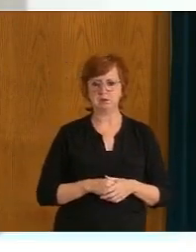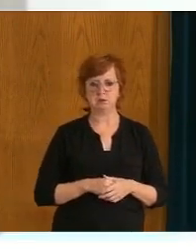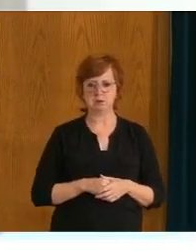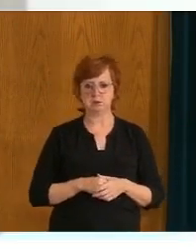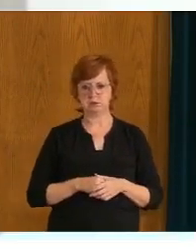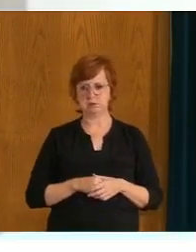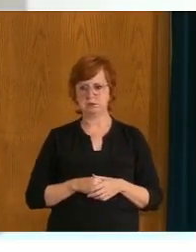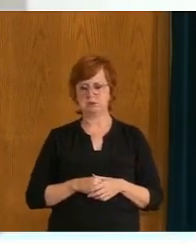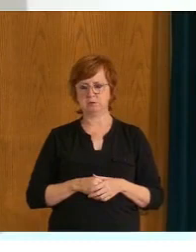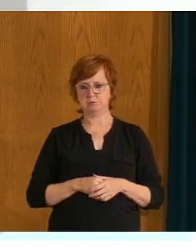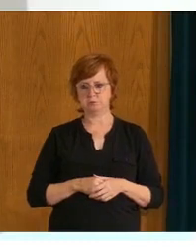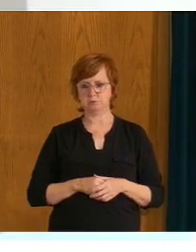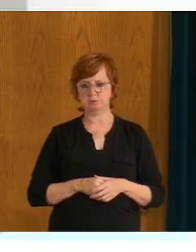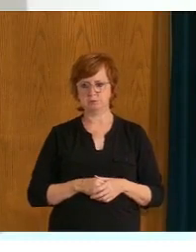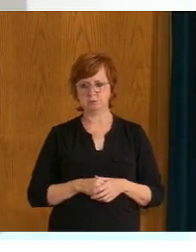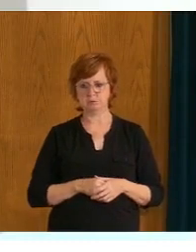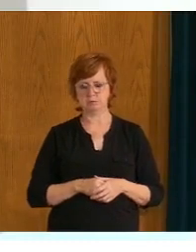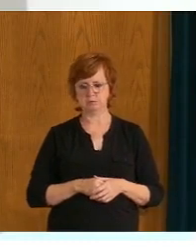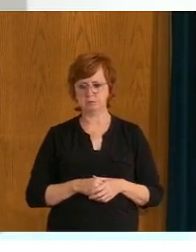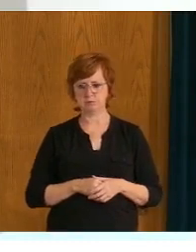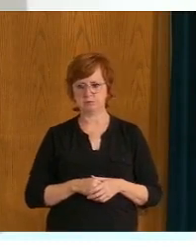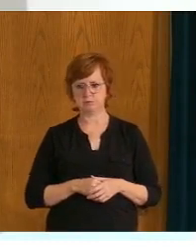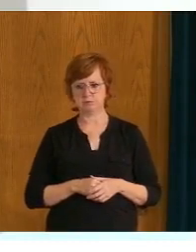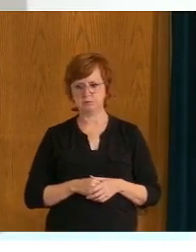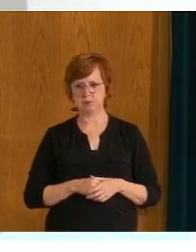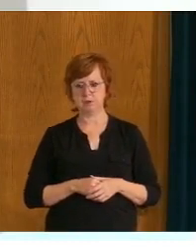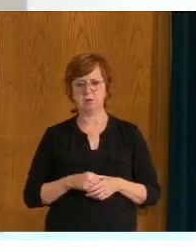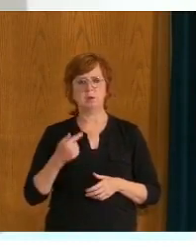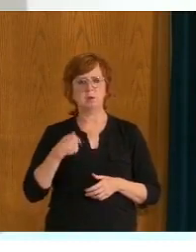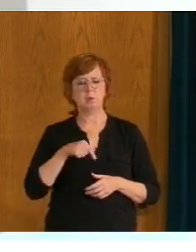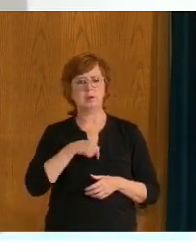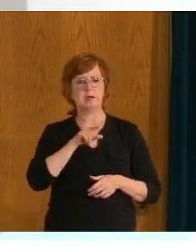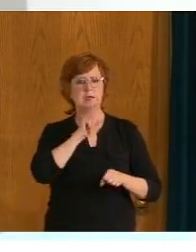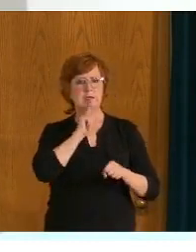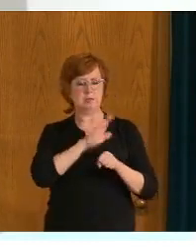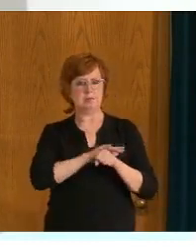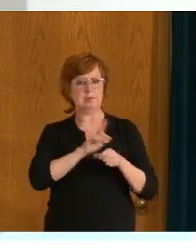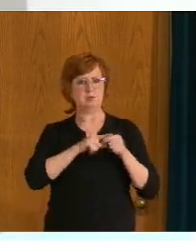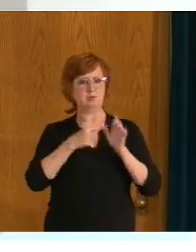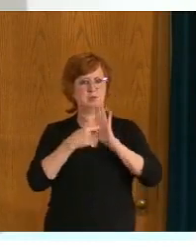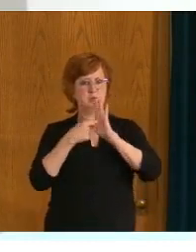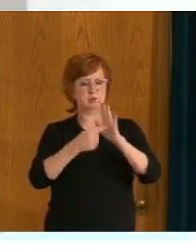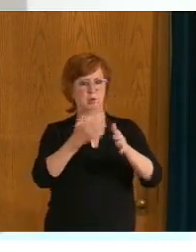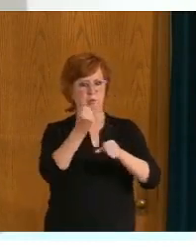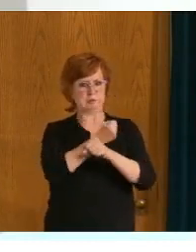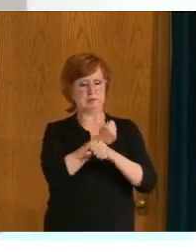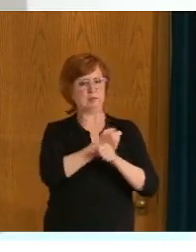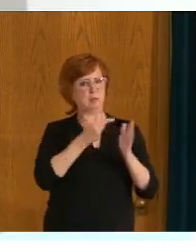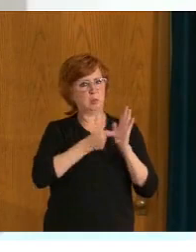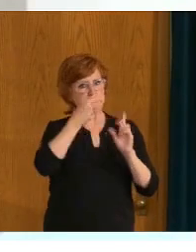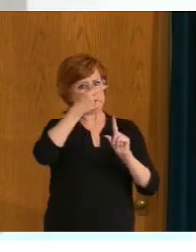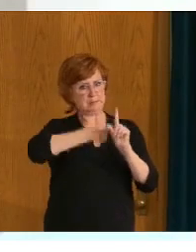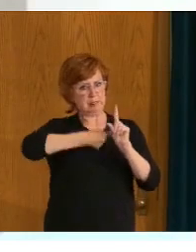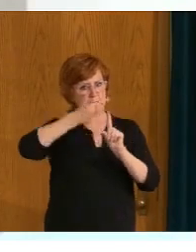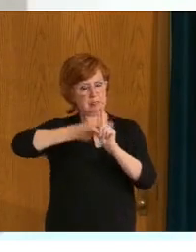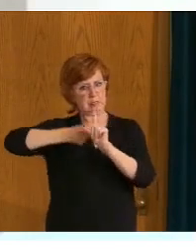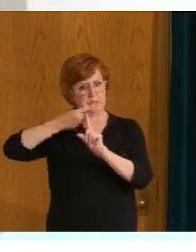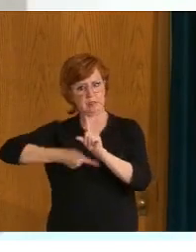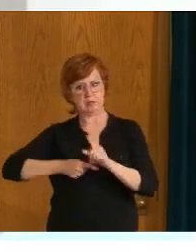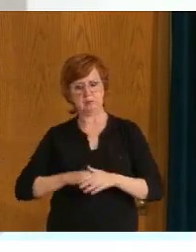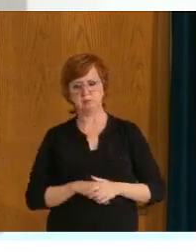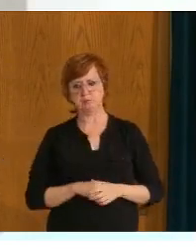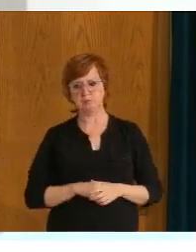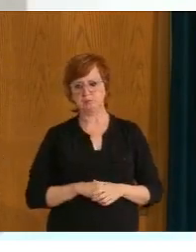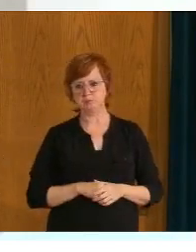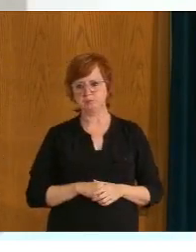have, uh, um, you know, committed to bring on a monthly basis. So, you know, we, uh, as part of our breakthrough, uh, uh, case